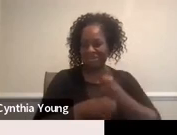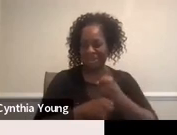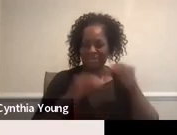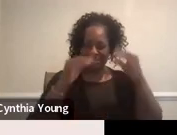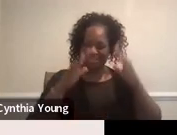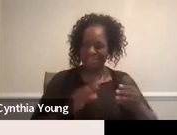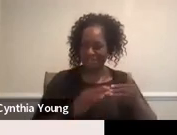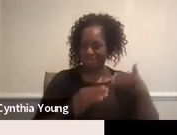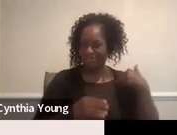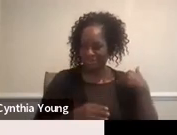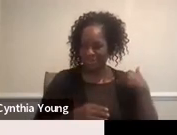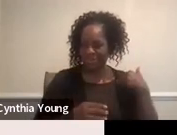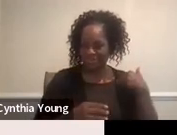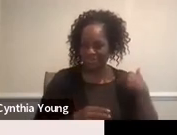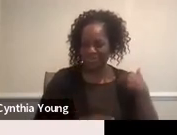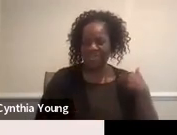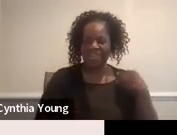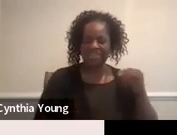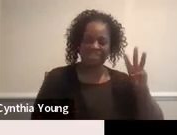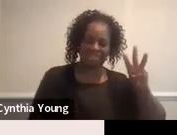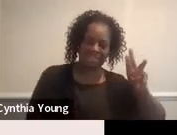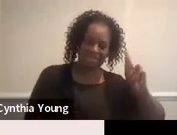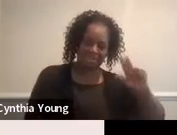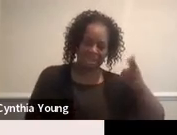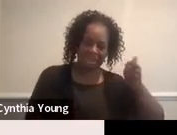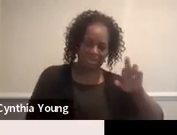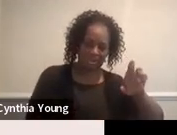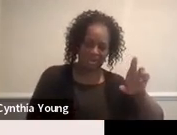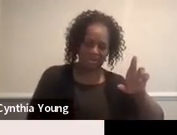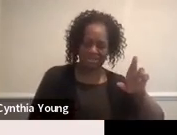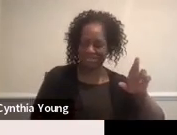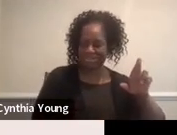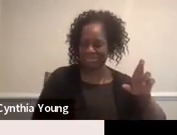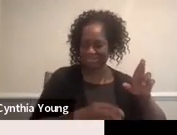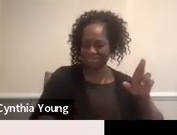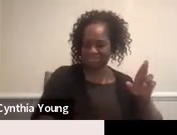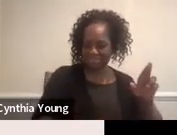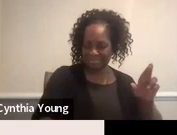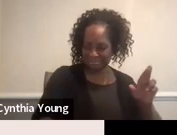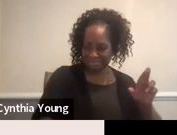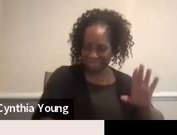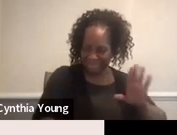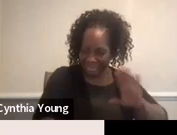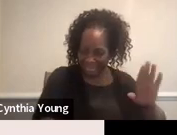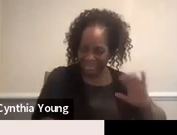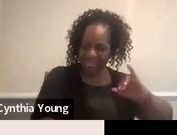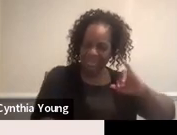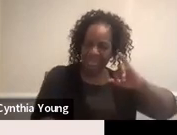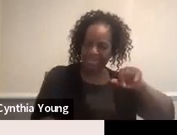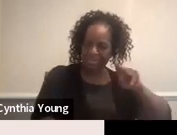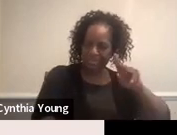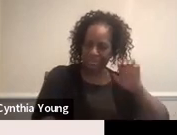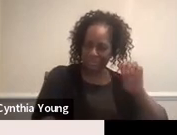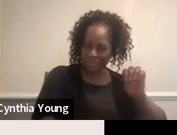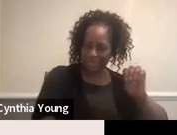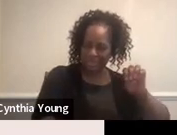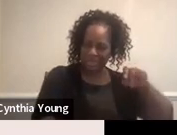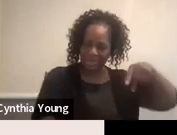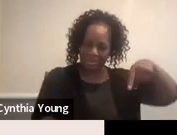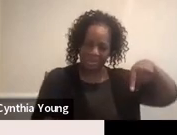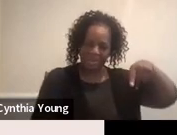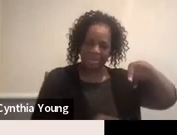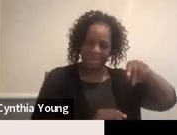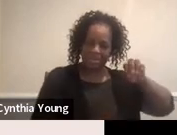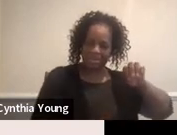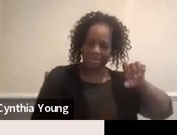And our wrangler, super wrangler, Julie. Hi, I'm Julie Pelletier. And I have